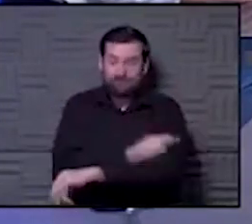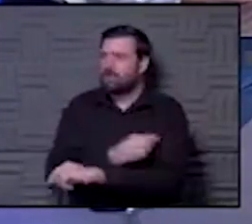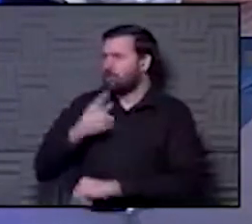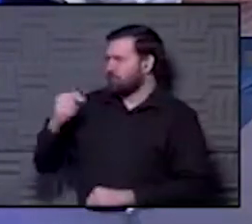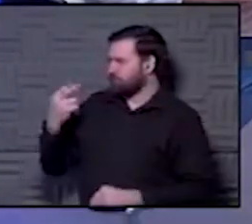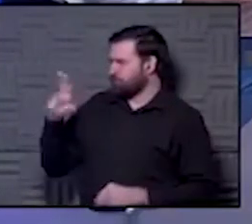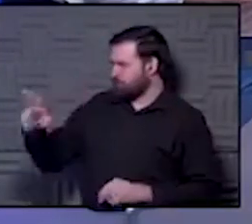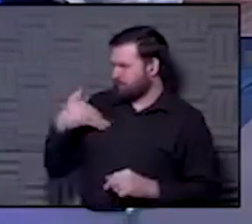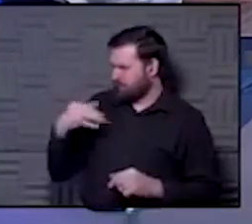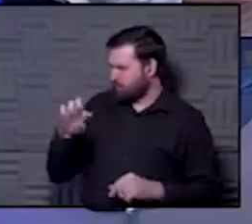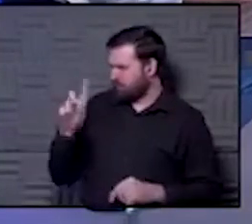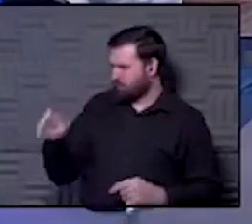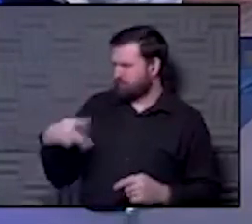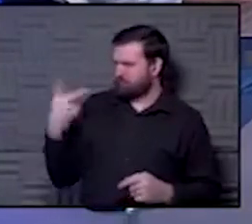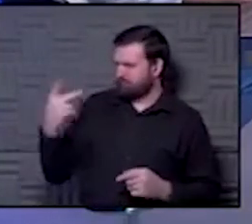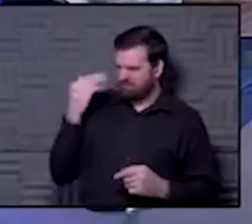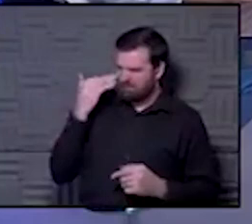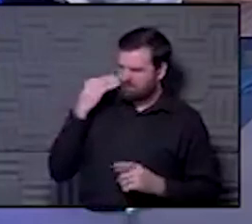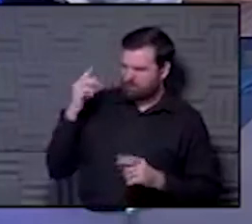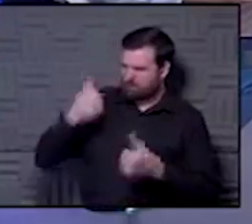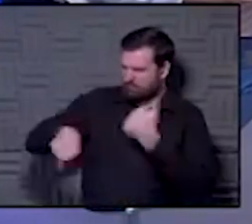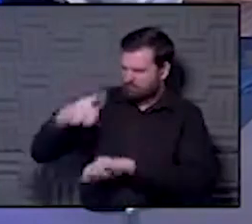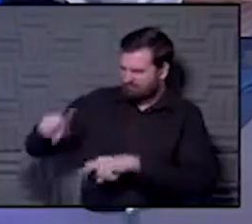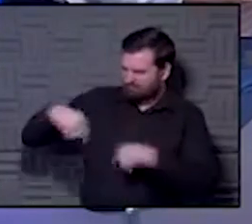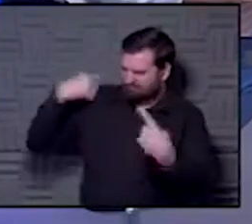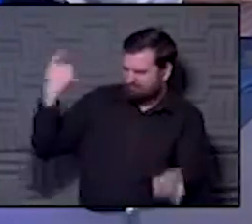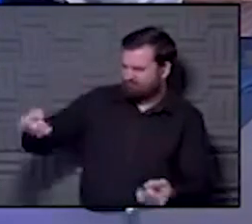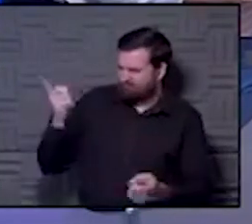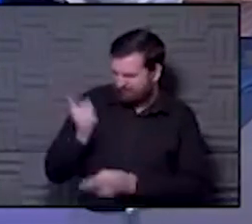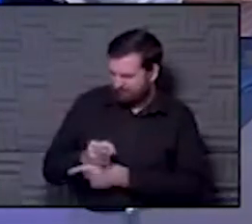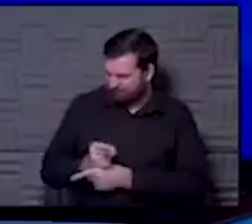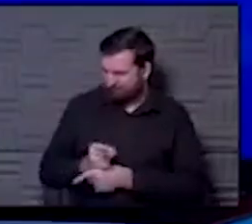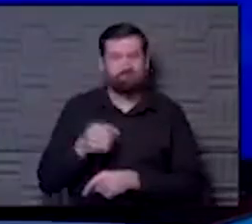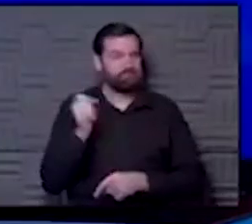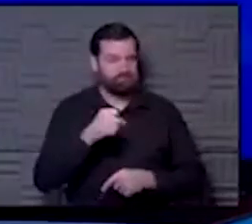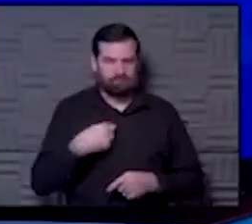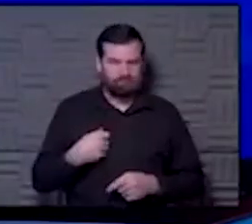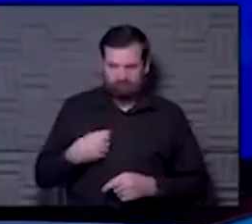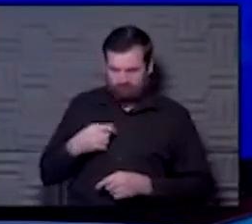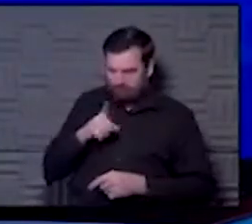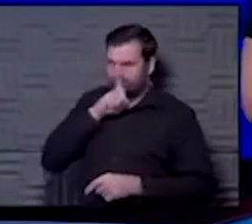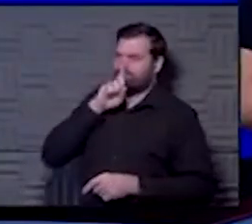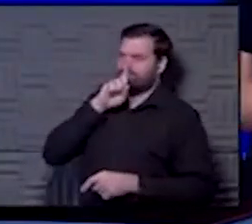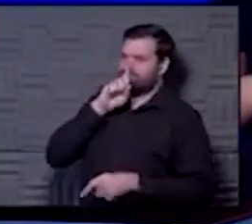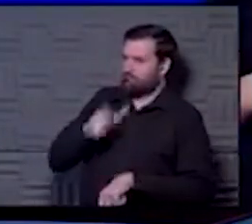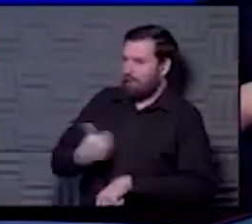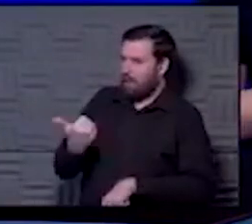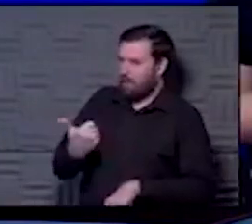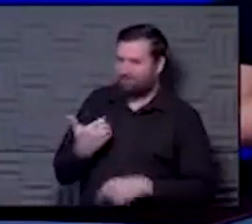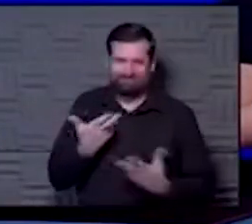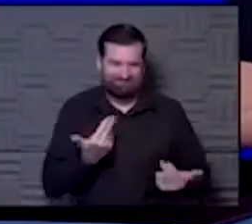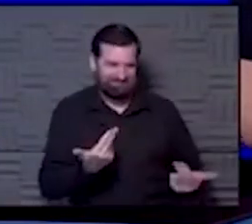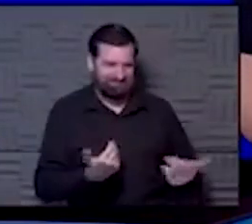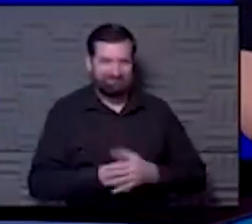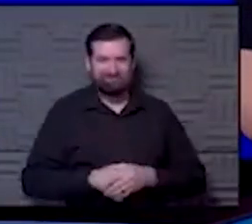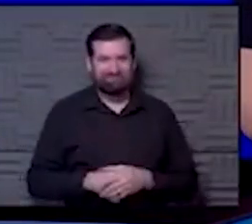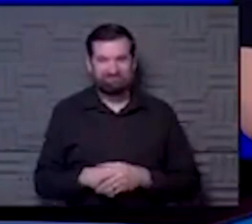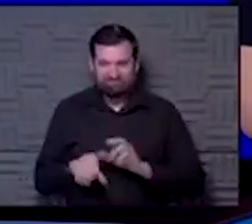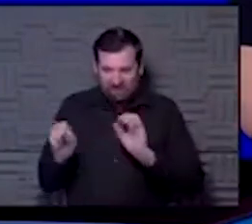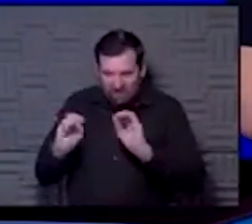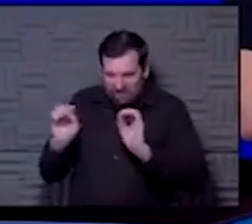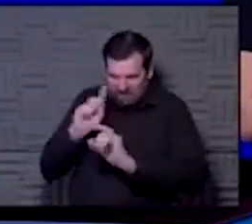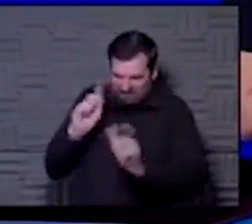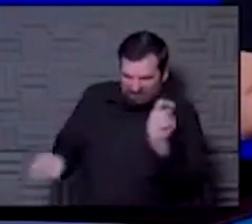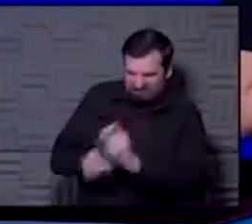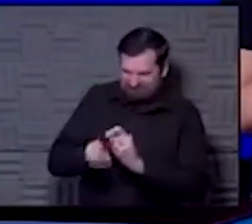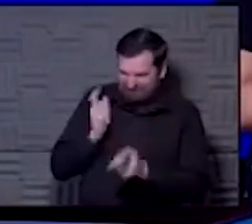question for you. You and I have known each other for a long time, right? Yes. Yes. And we're not going to tell everybody how long. But there's no vendetta here, right?